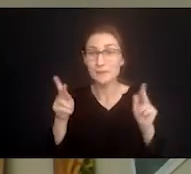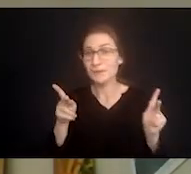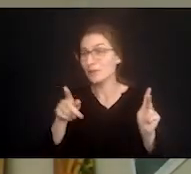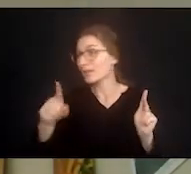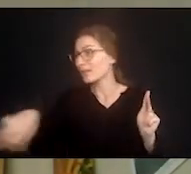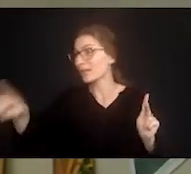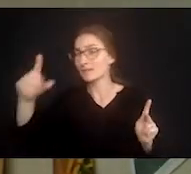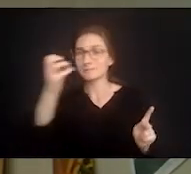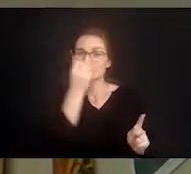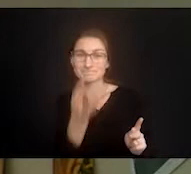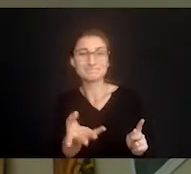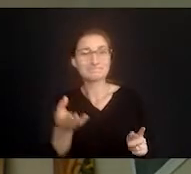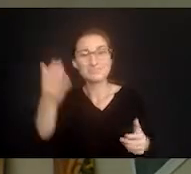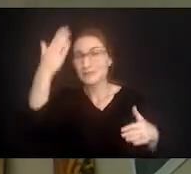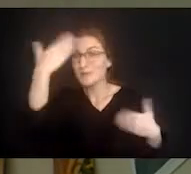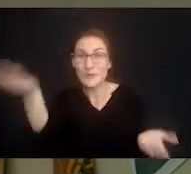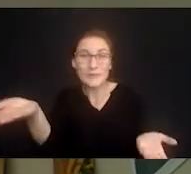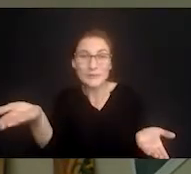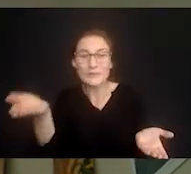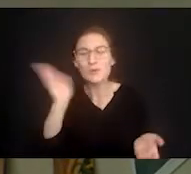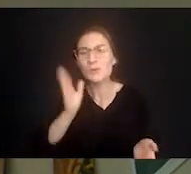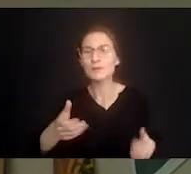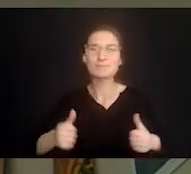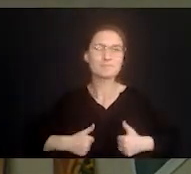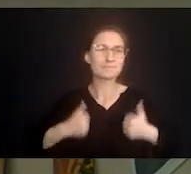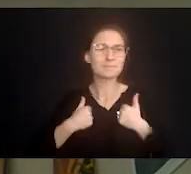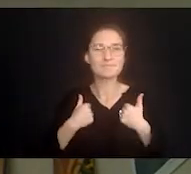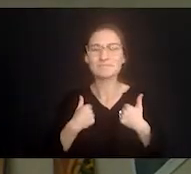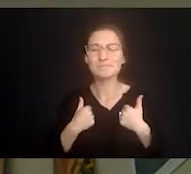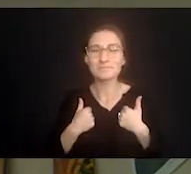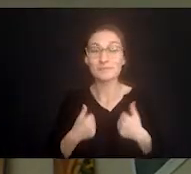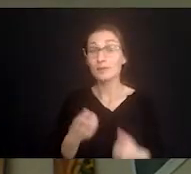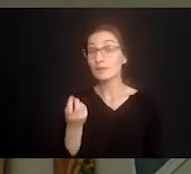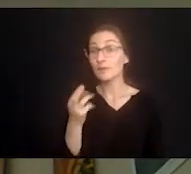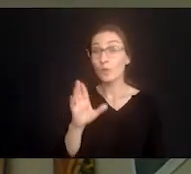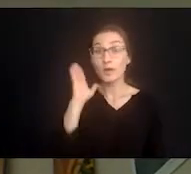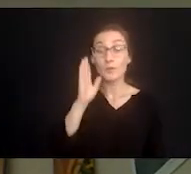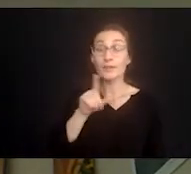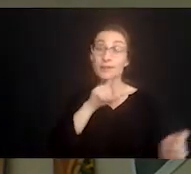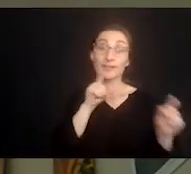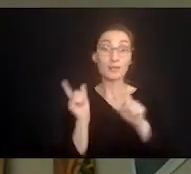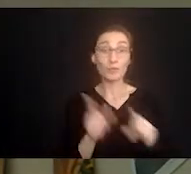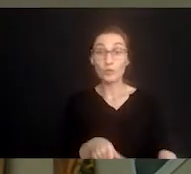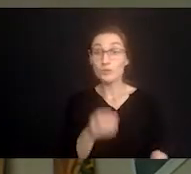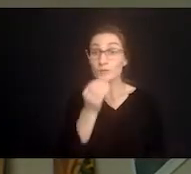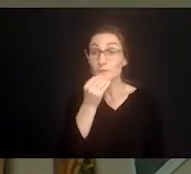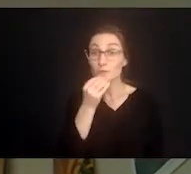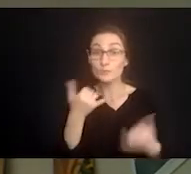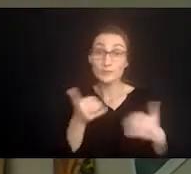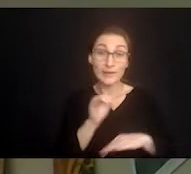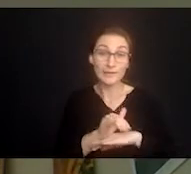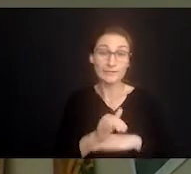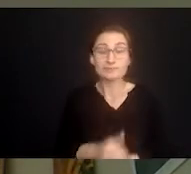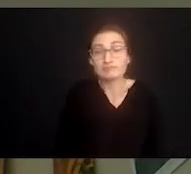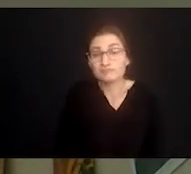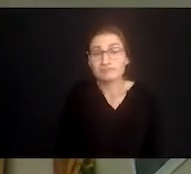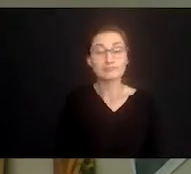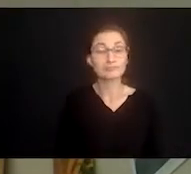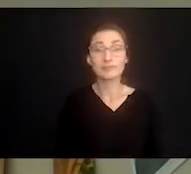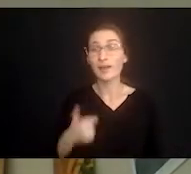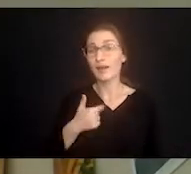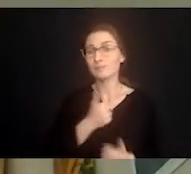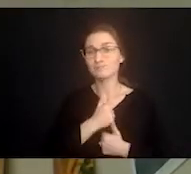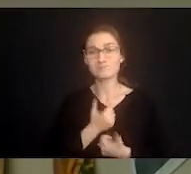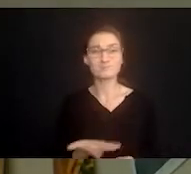survive people aren't going to know or care and we're going to be okay or we're going to order food out tonight even though I had a menu made for the week because